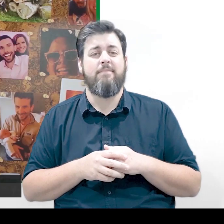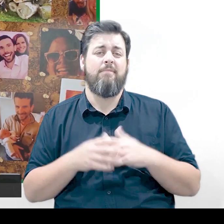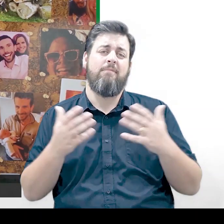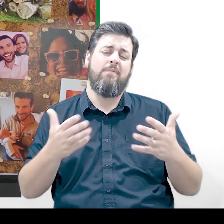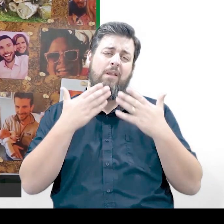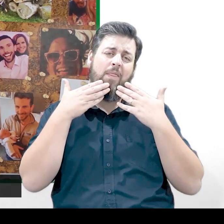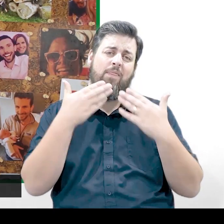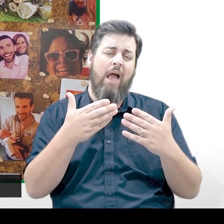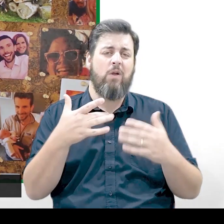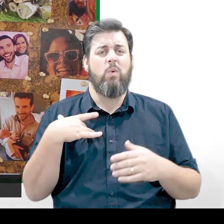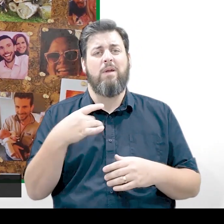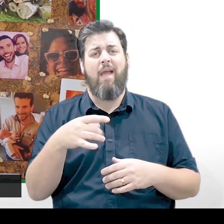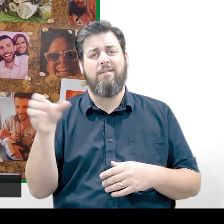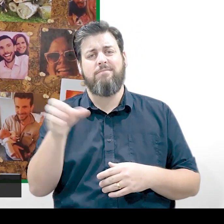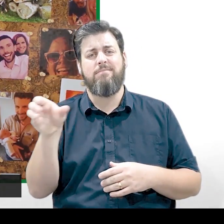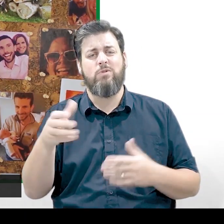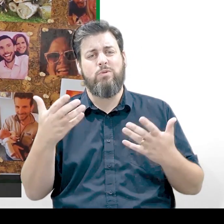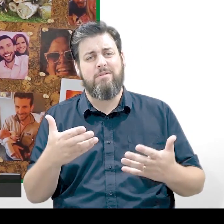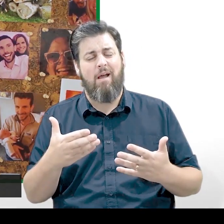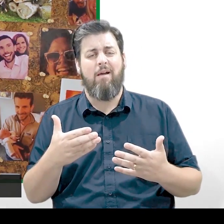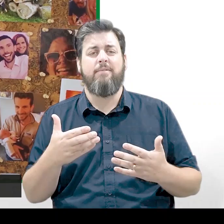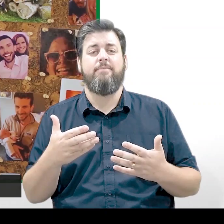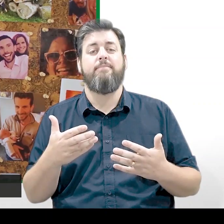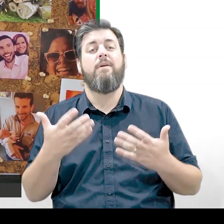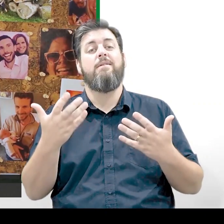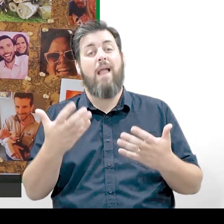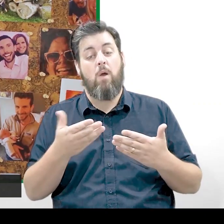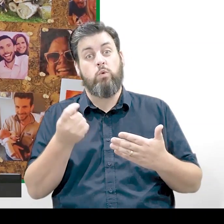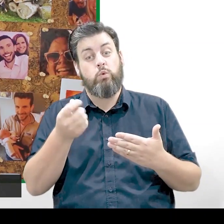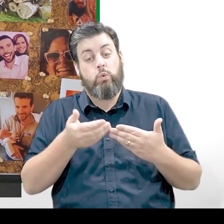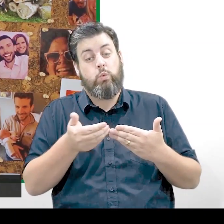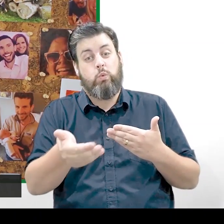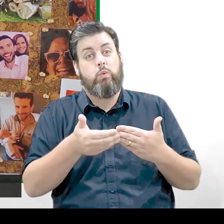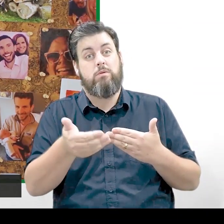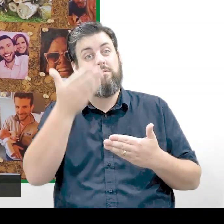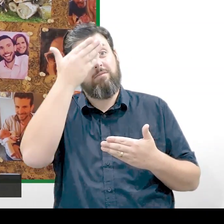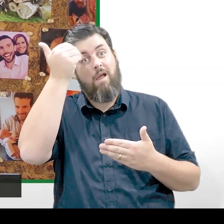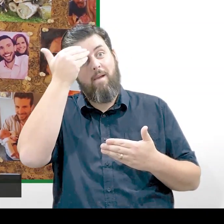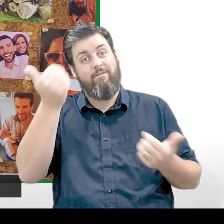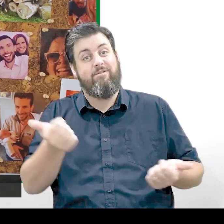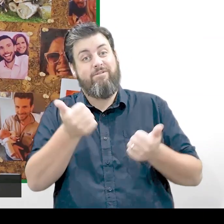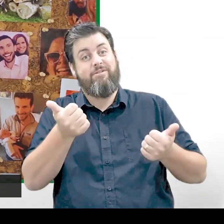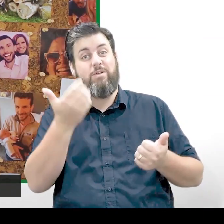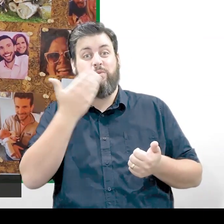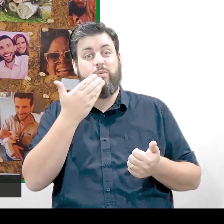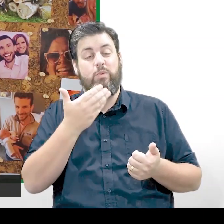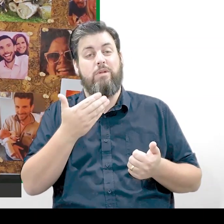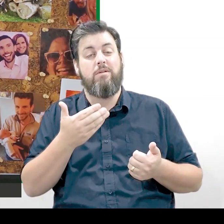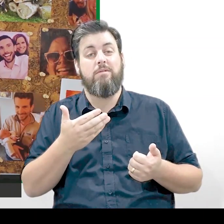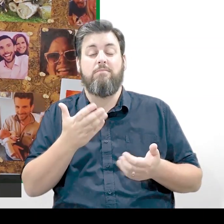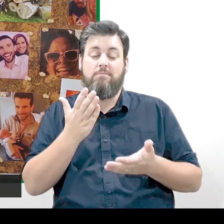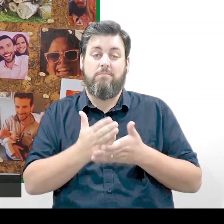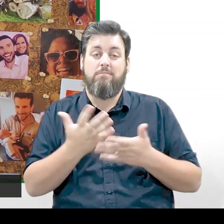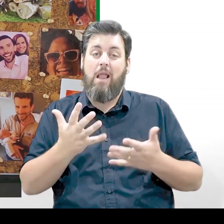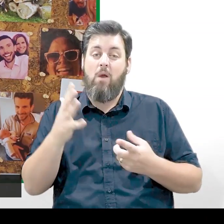Big thanks to our guests today. As we head now into the last few weeks of term, it is